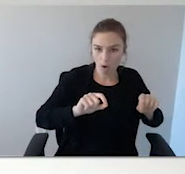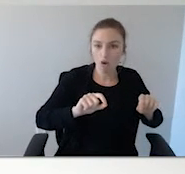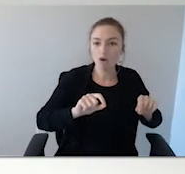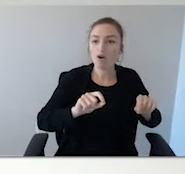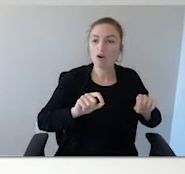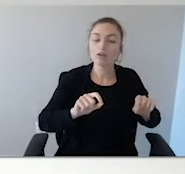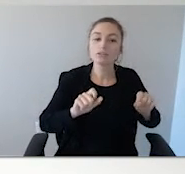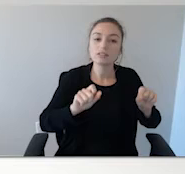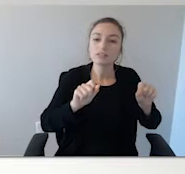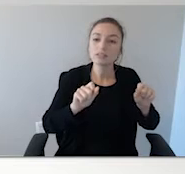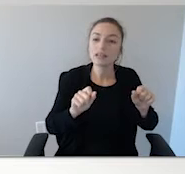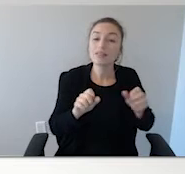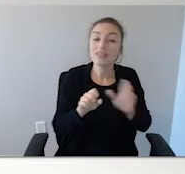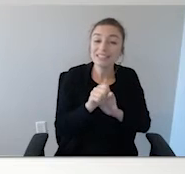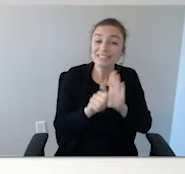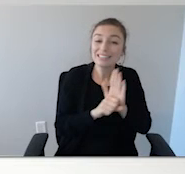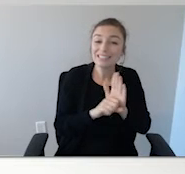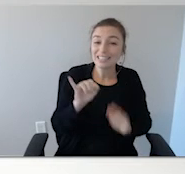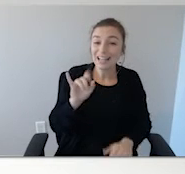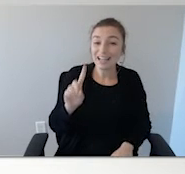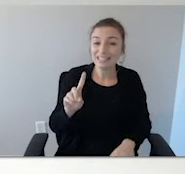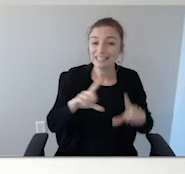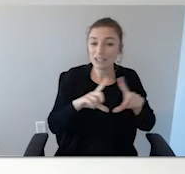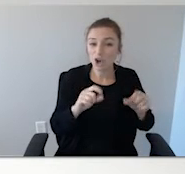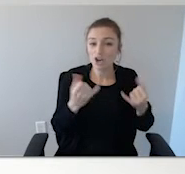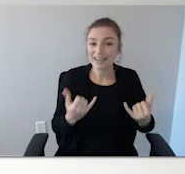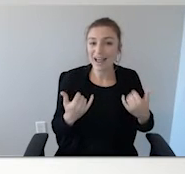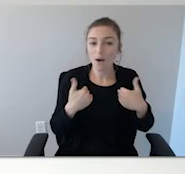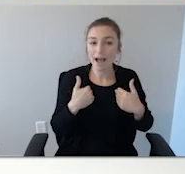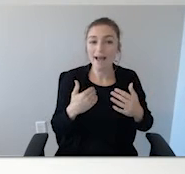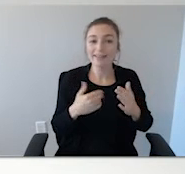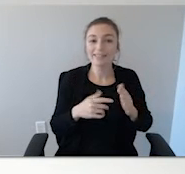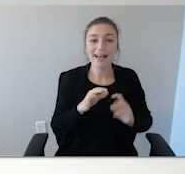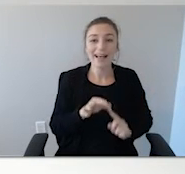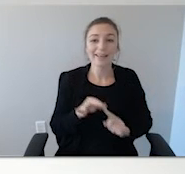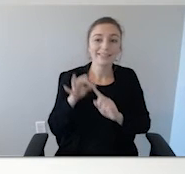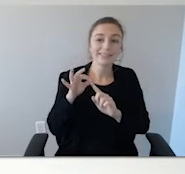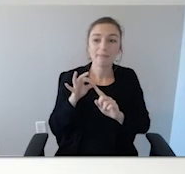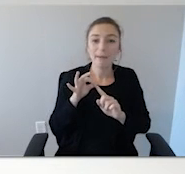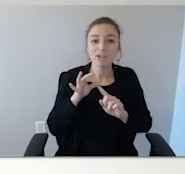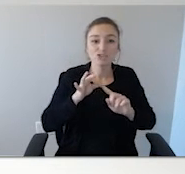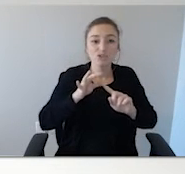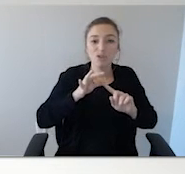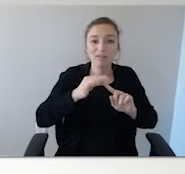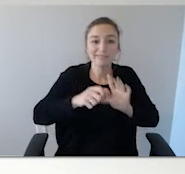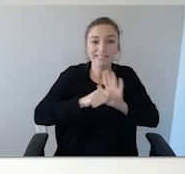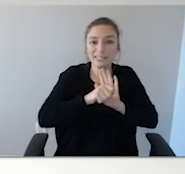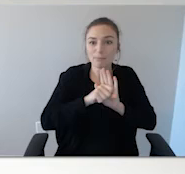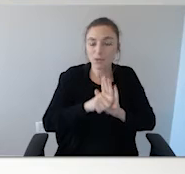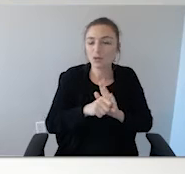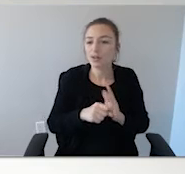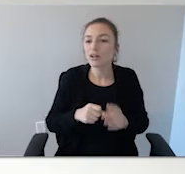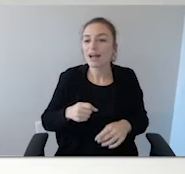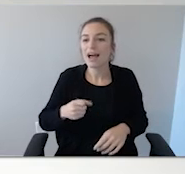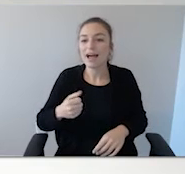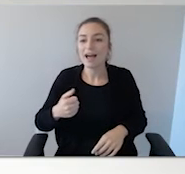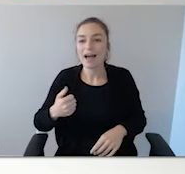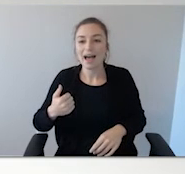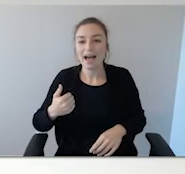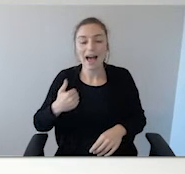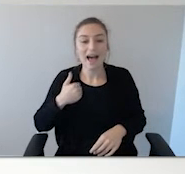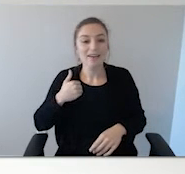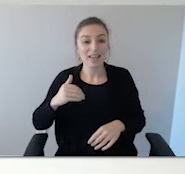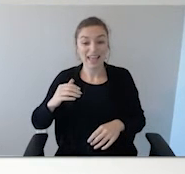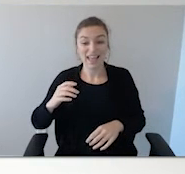has a special designation. The black D here, you can have for an extra dollar fee. They will put the black